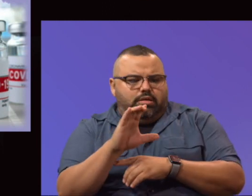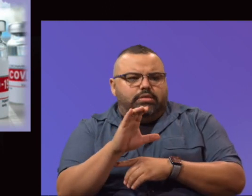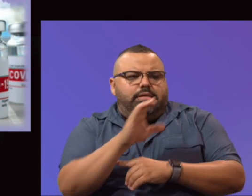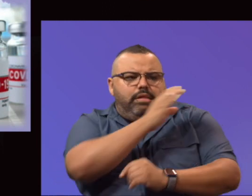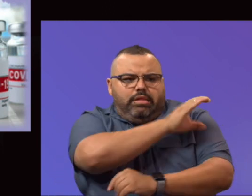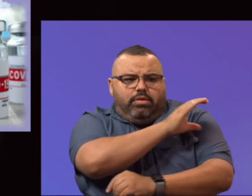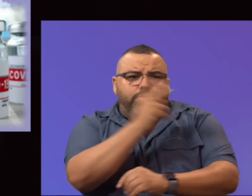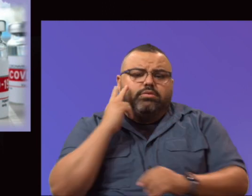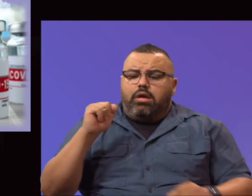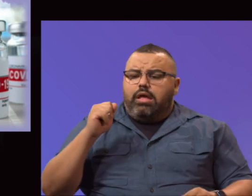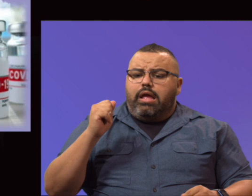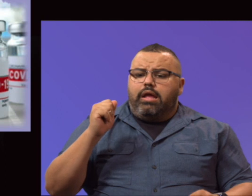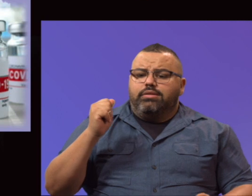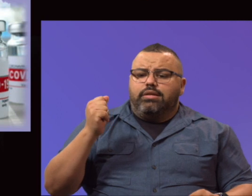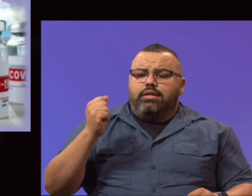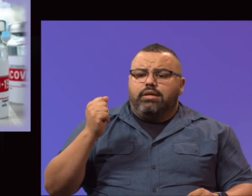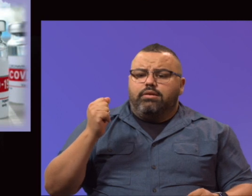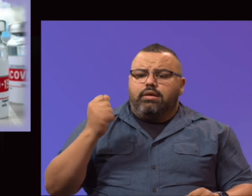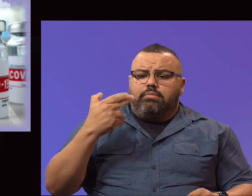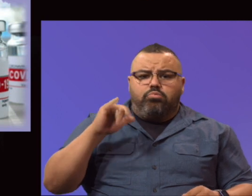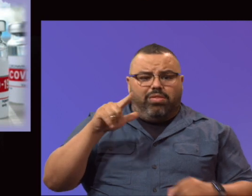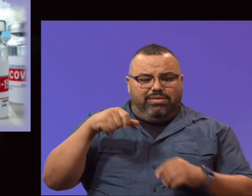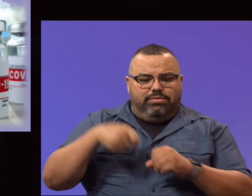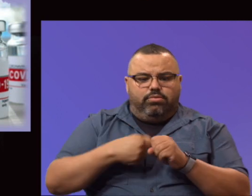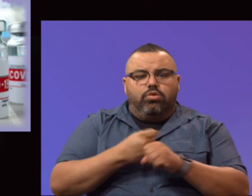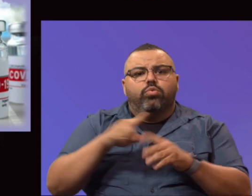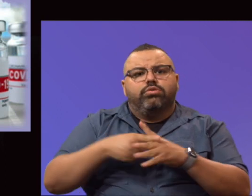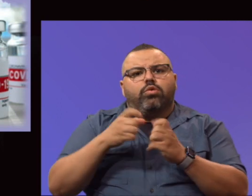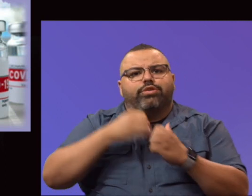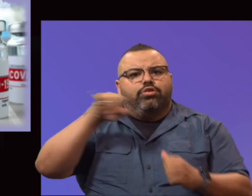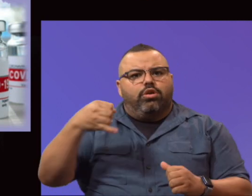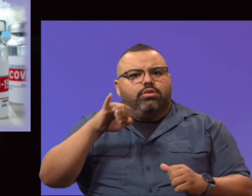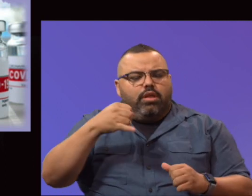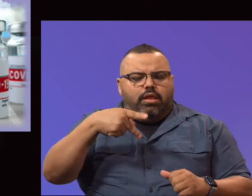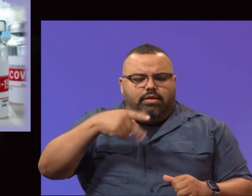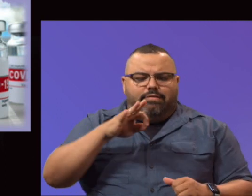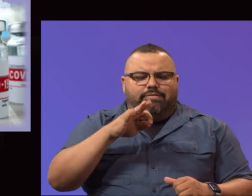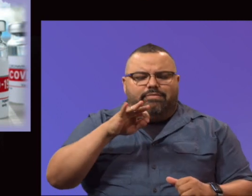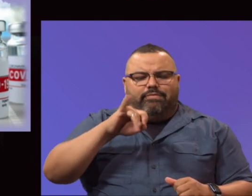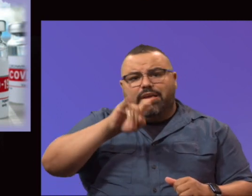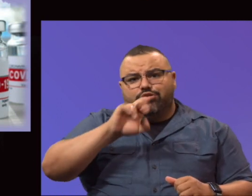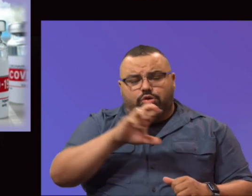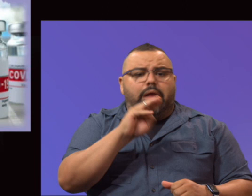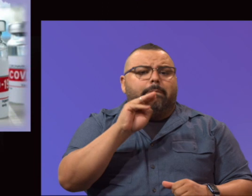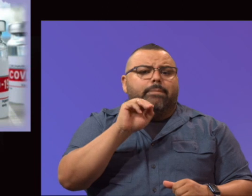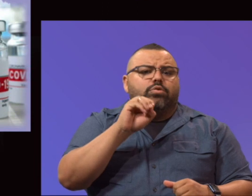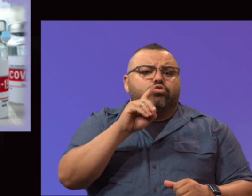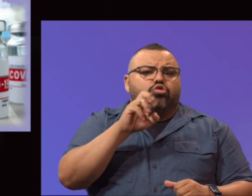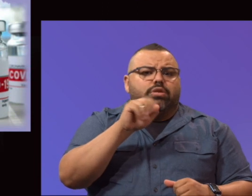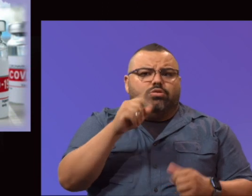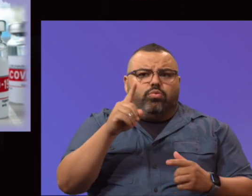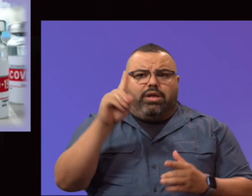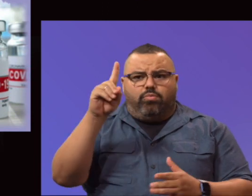And so what we saw in April of this year, we started with Johnson & Johnson, Pfizer, as well as Moderna. To date, we've had 1